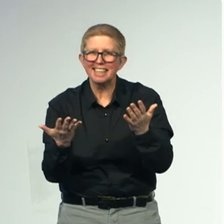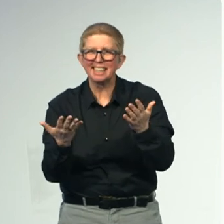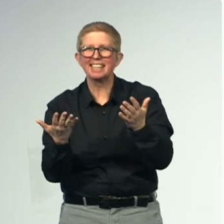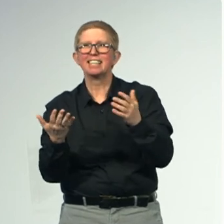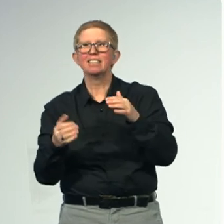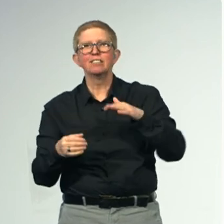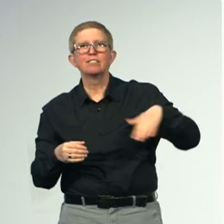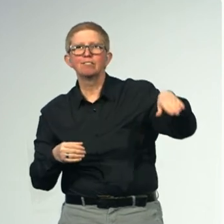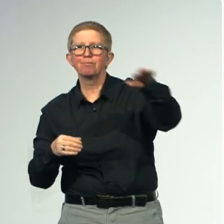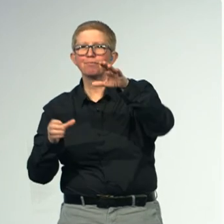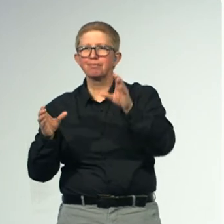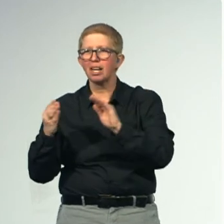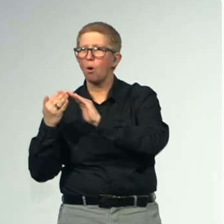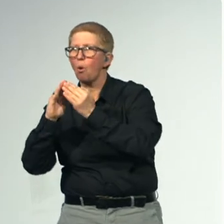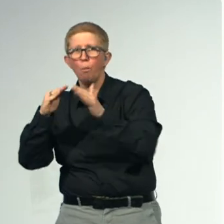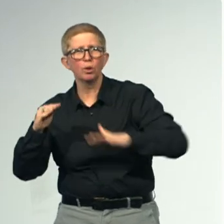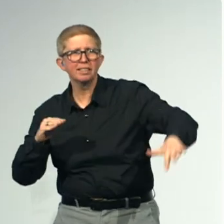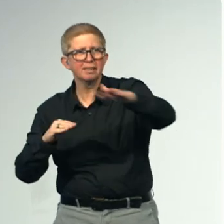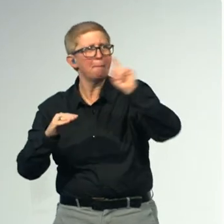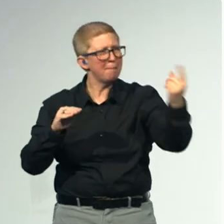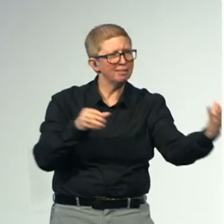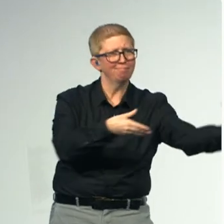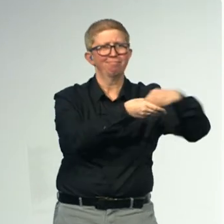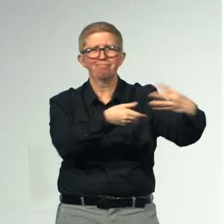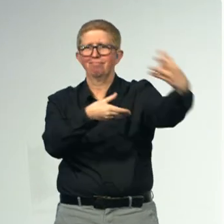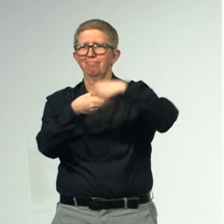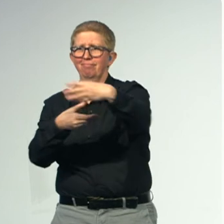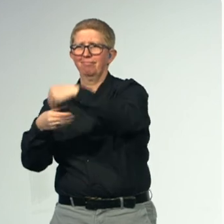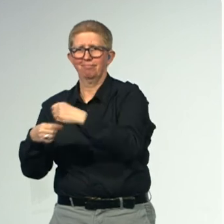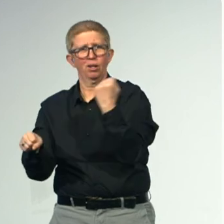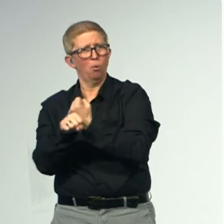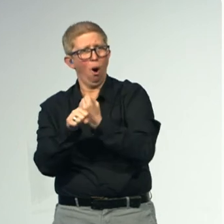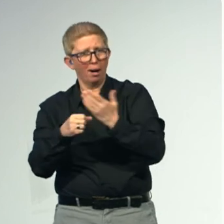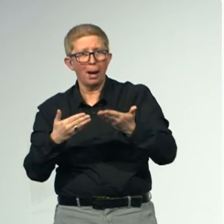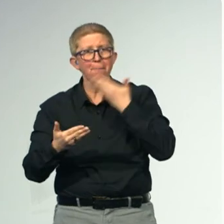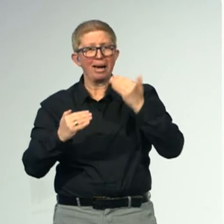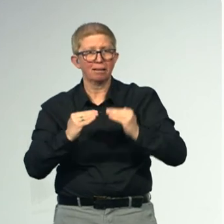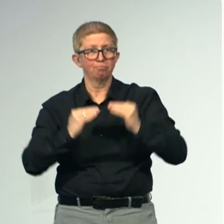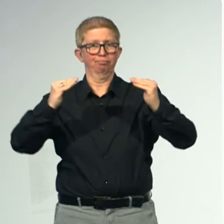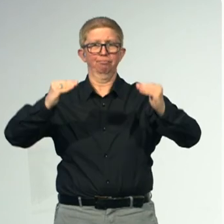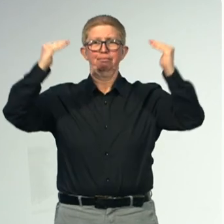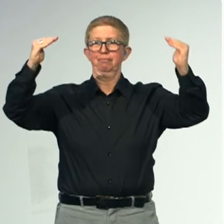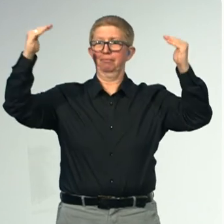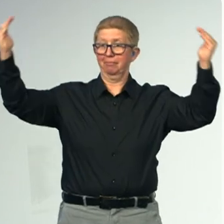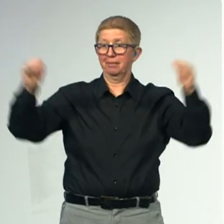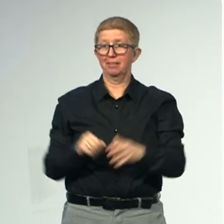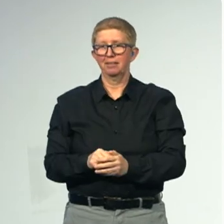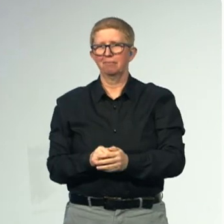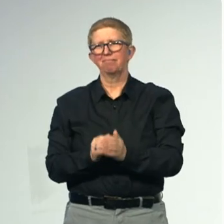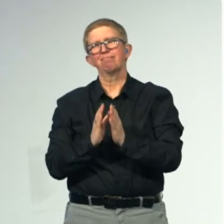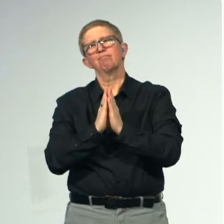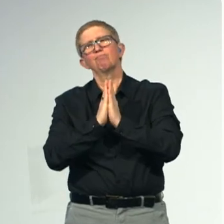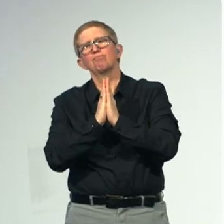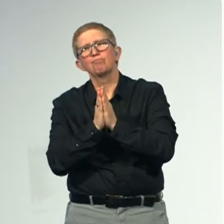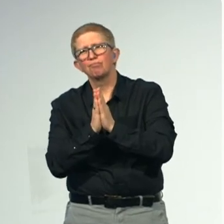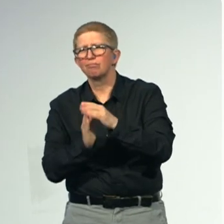improvements is highly important. I commend you all on your dedication, your daily work, but